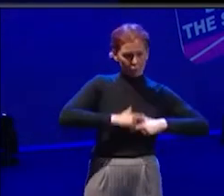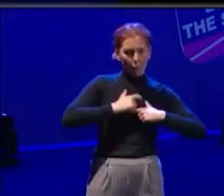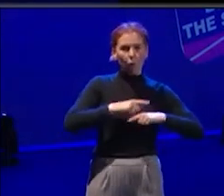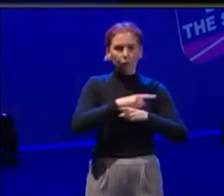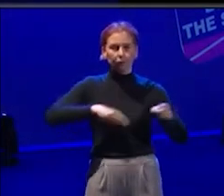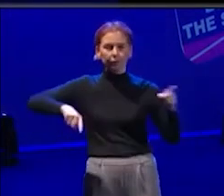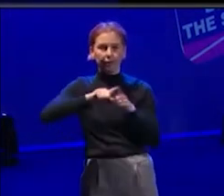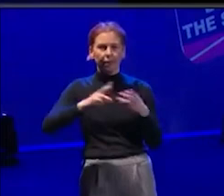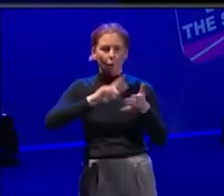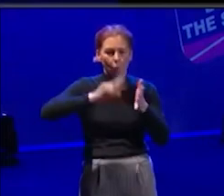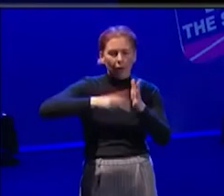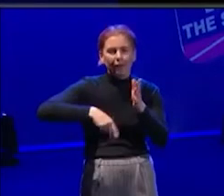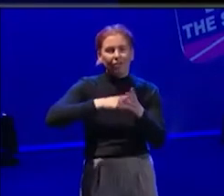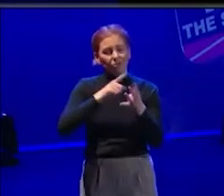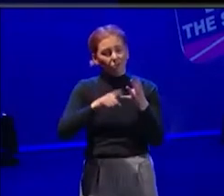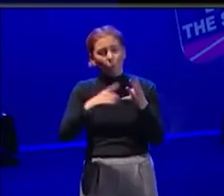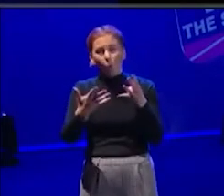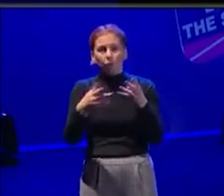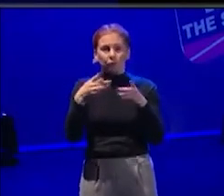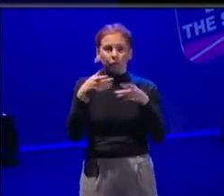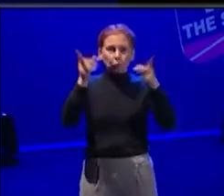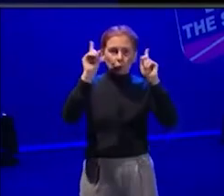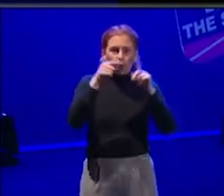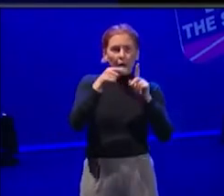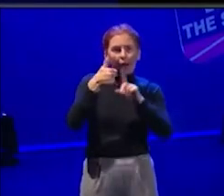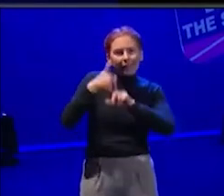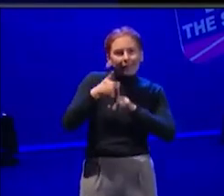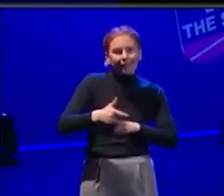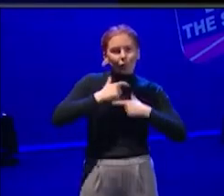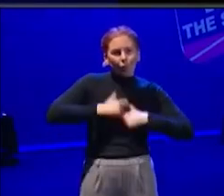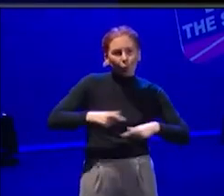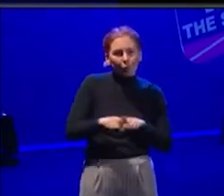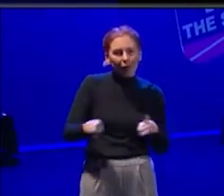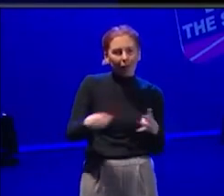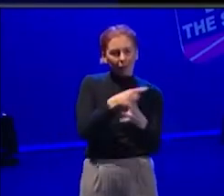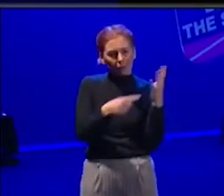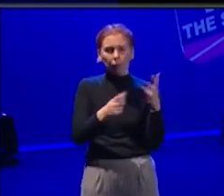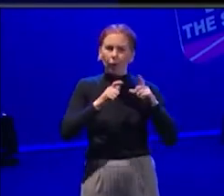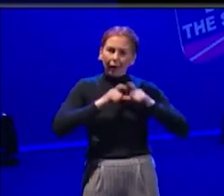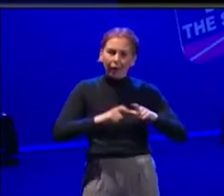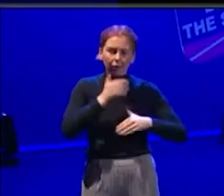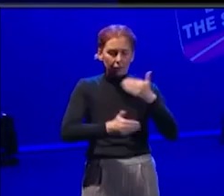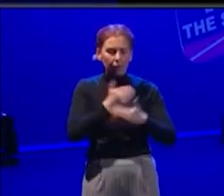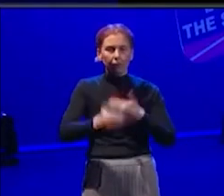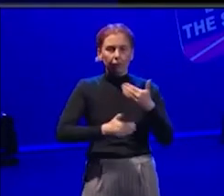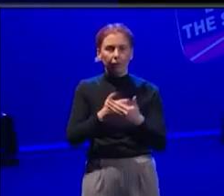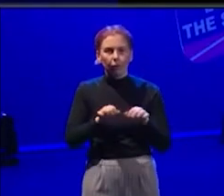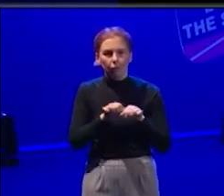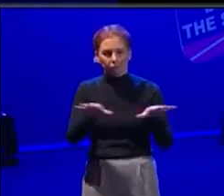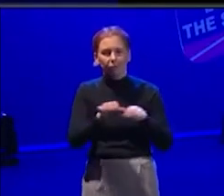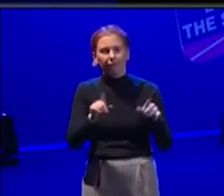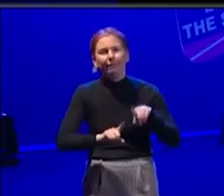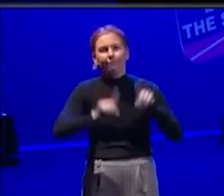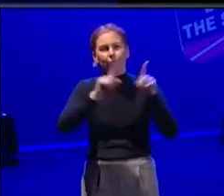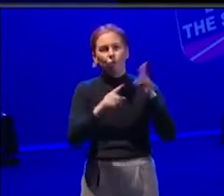um, tutor assistant roles and things like that. So, and we're continually sending out these as opportunities. So although somebody's in a